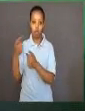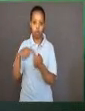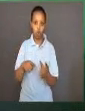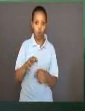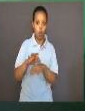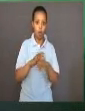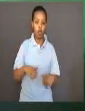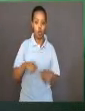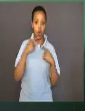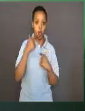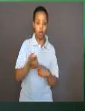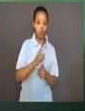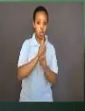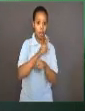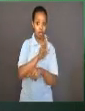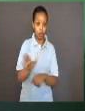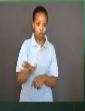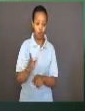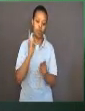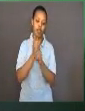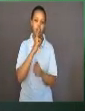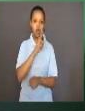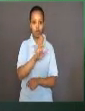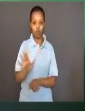correctly, you good job.